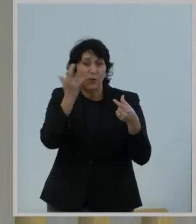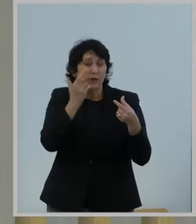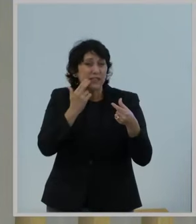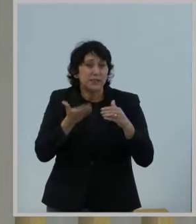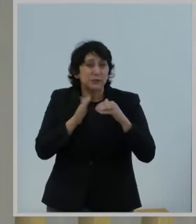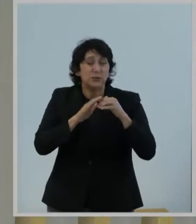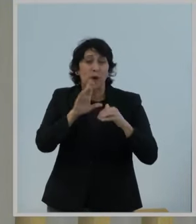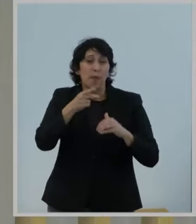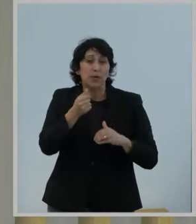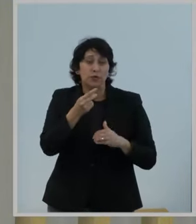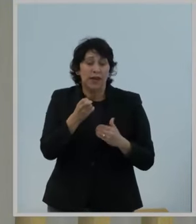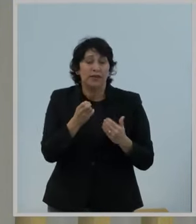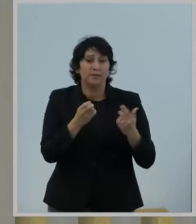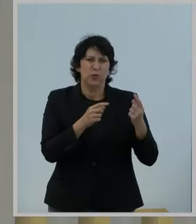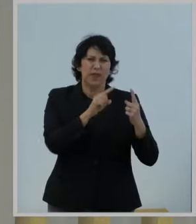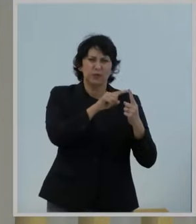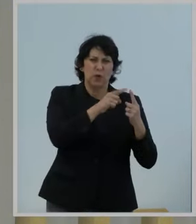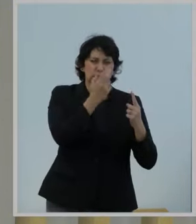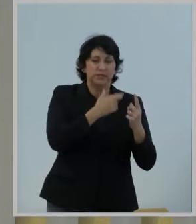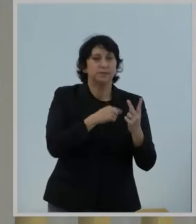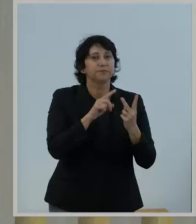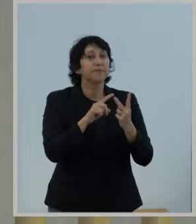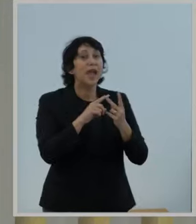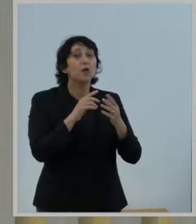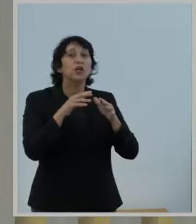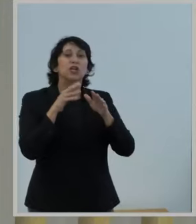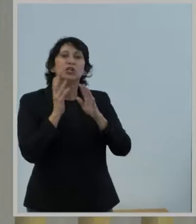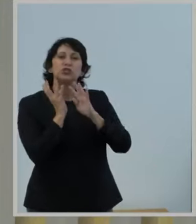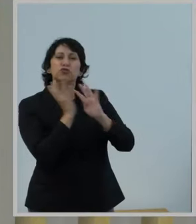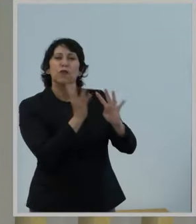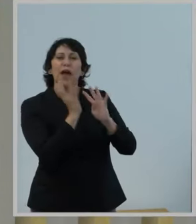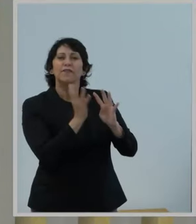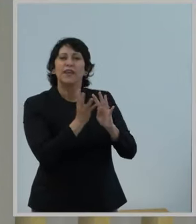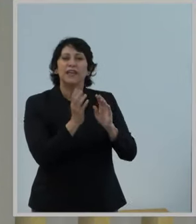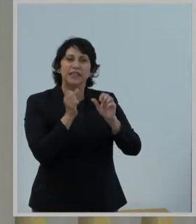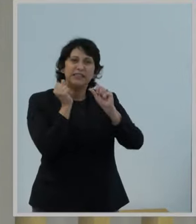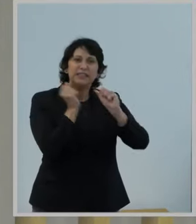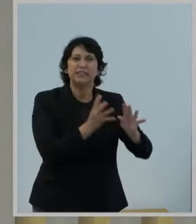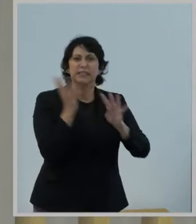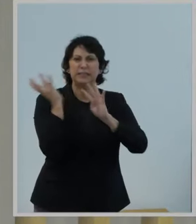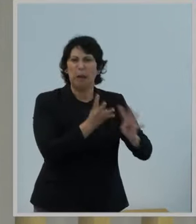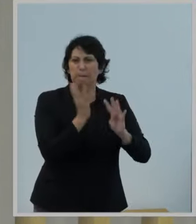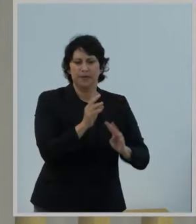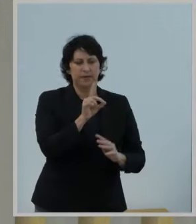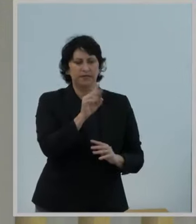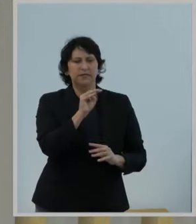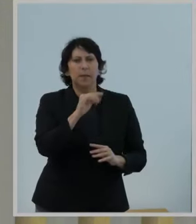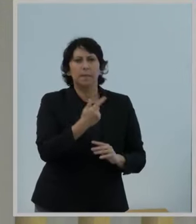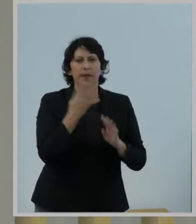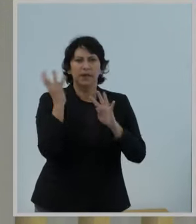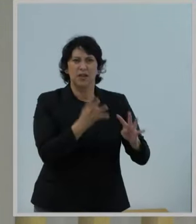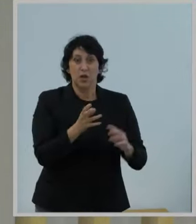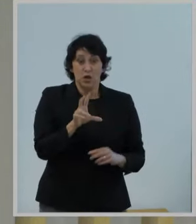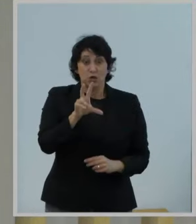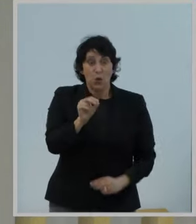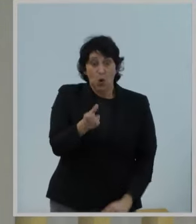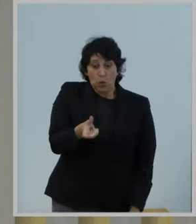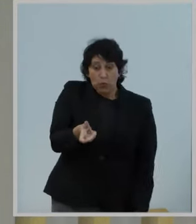Second, consumers will pay for traffic dumping. Title II is attractive to big tech companies because no throttling means